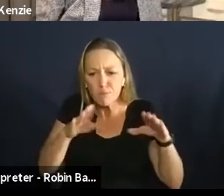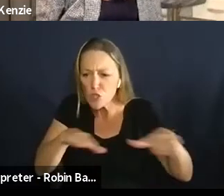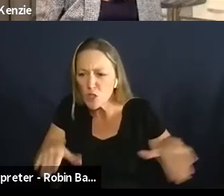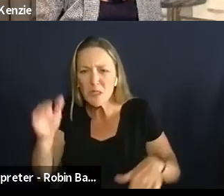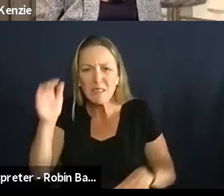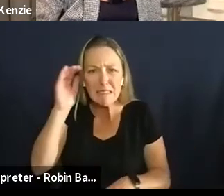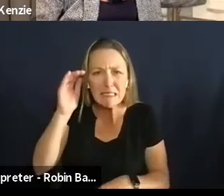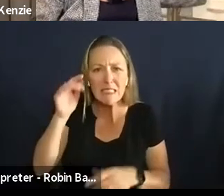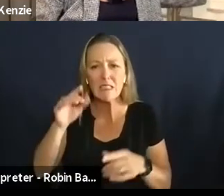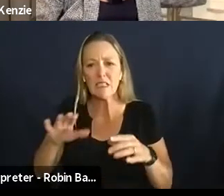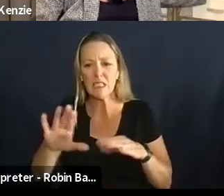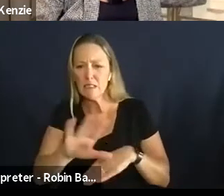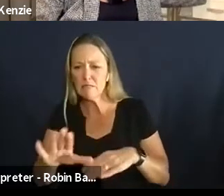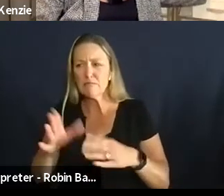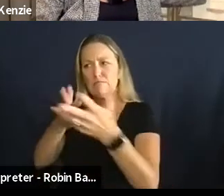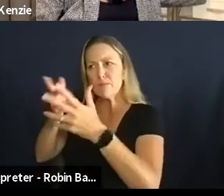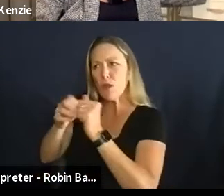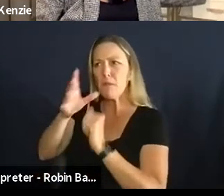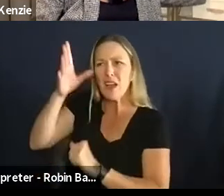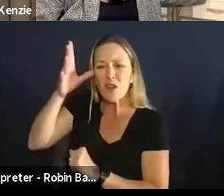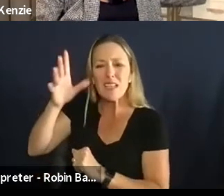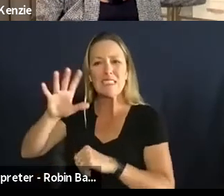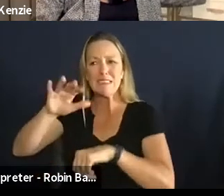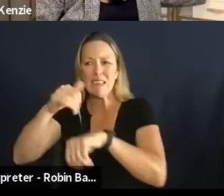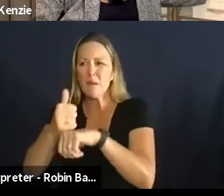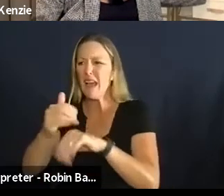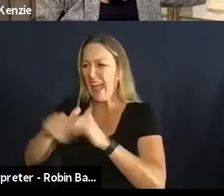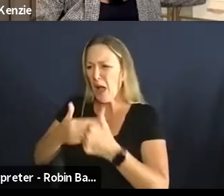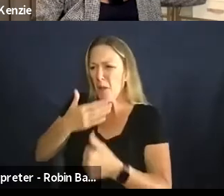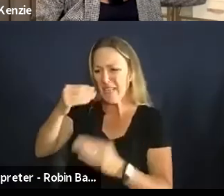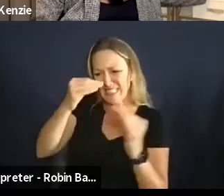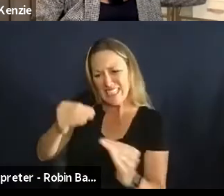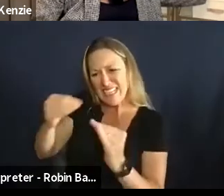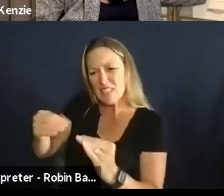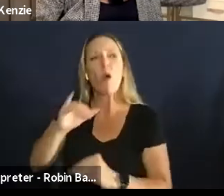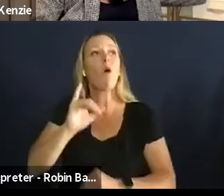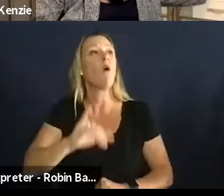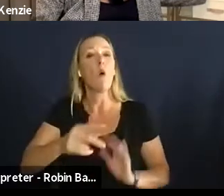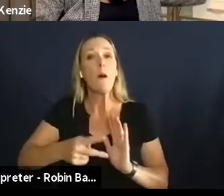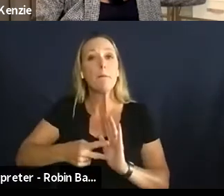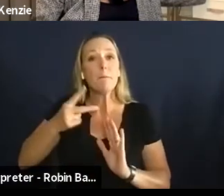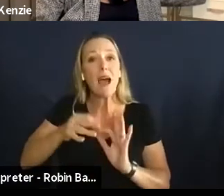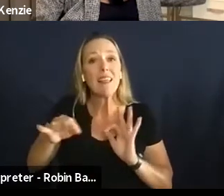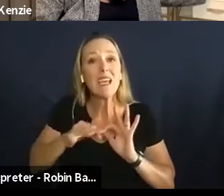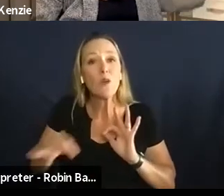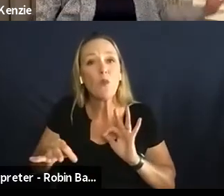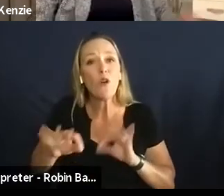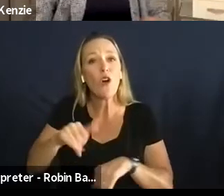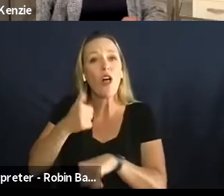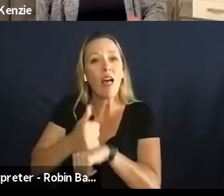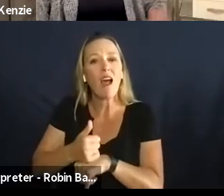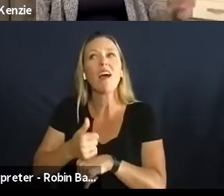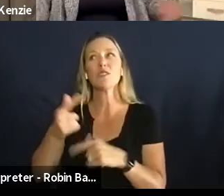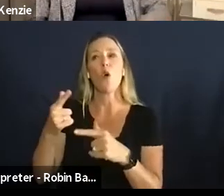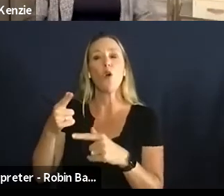form of learning and established the first bilingual education program in our community and was able to get a grant eventually from the gates foundation and really